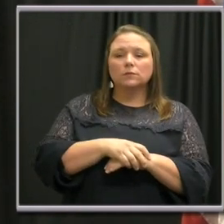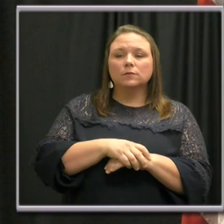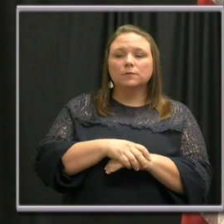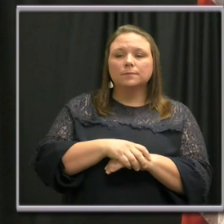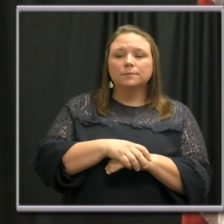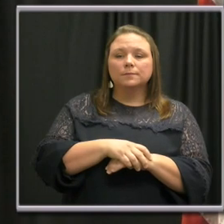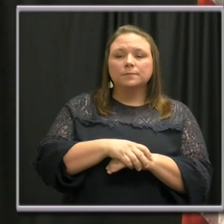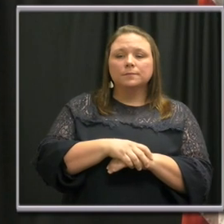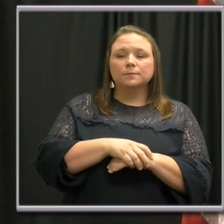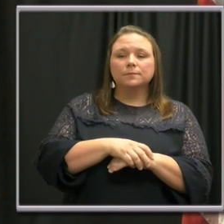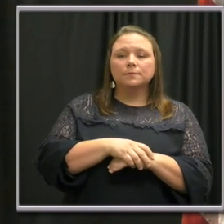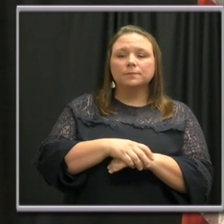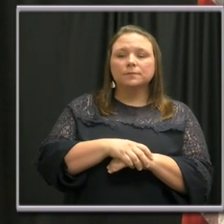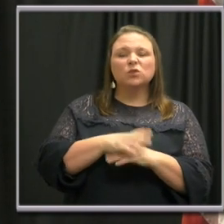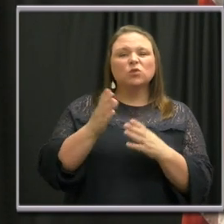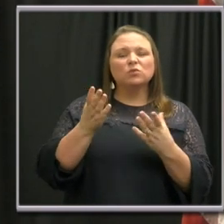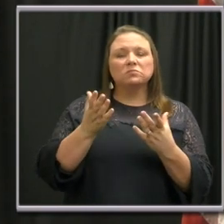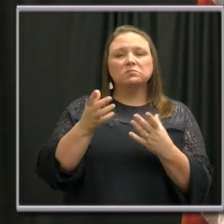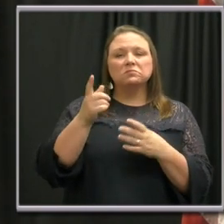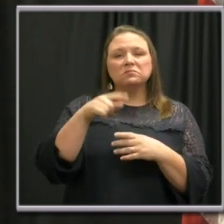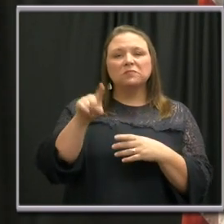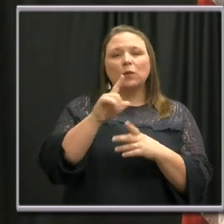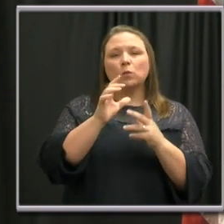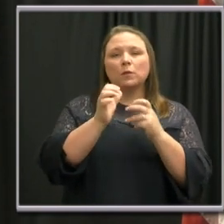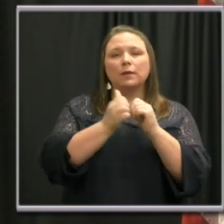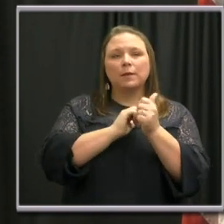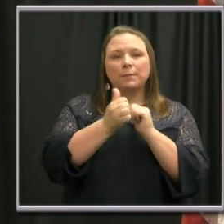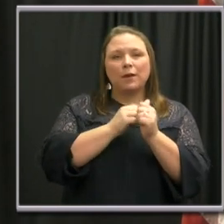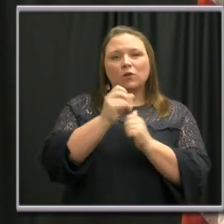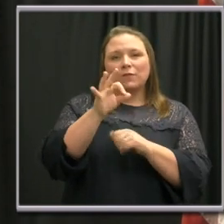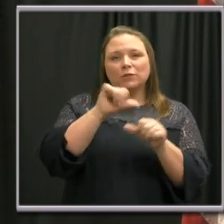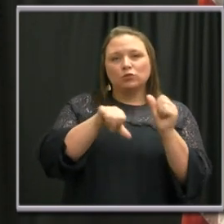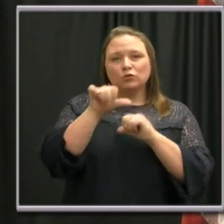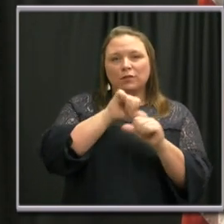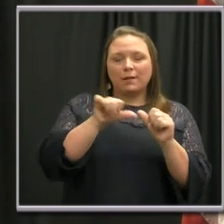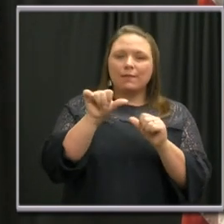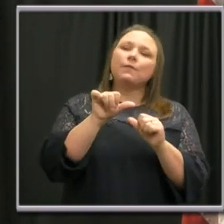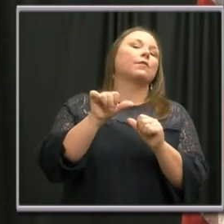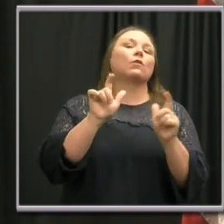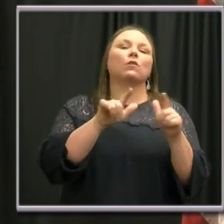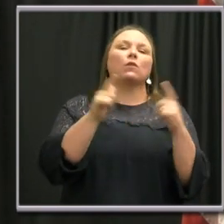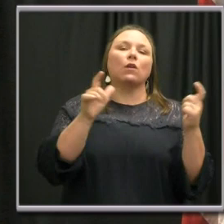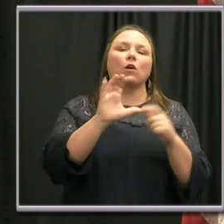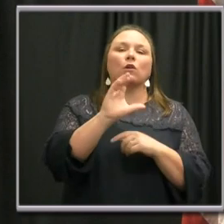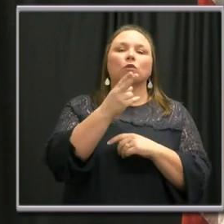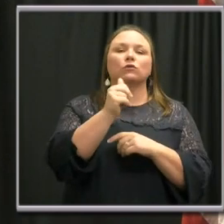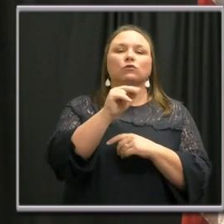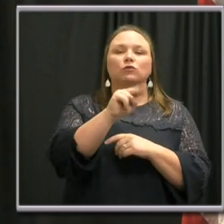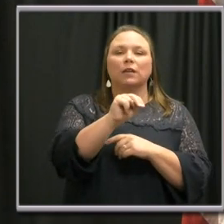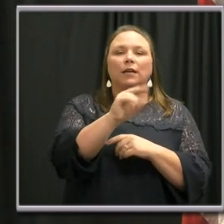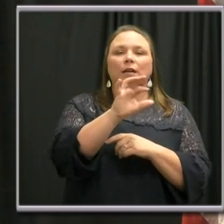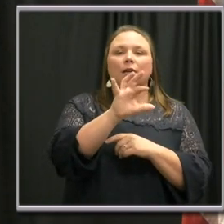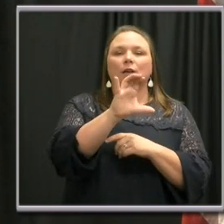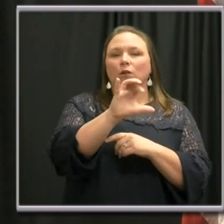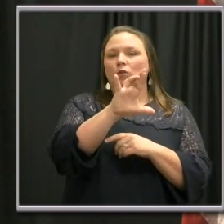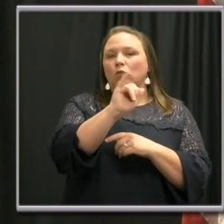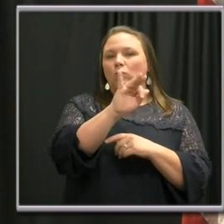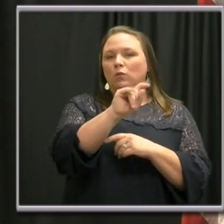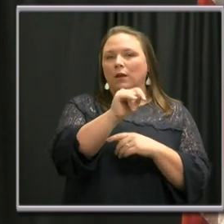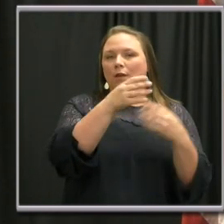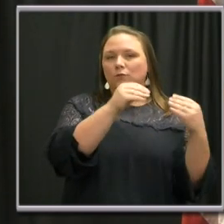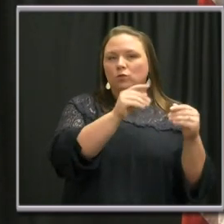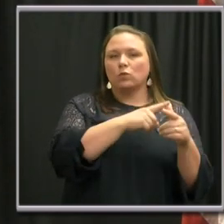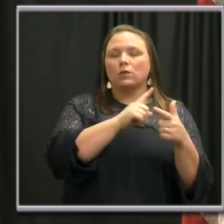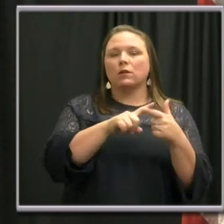places that were competitors one another, large chain craft stores. We had a